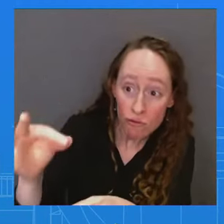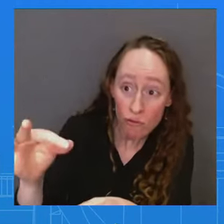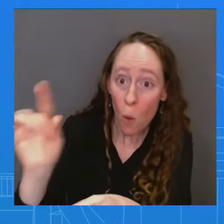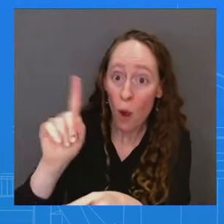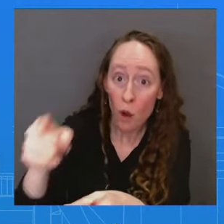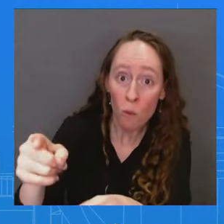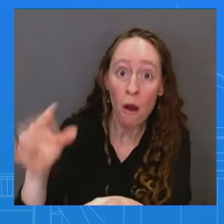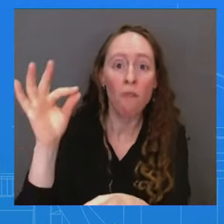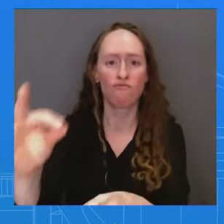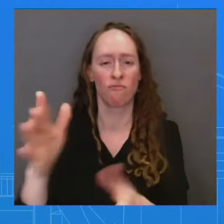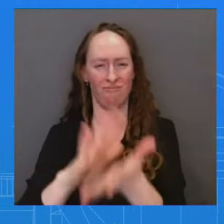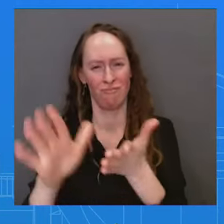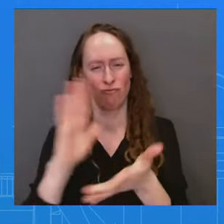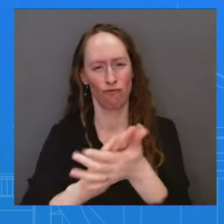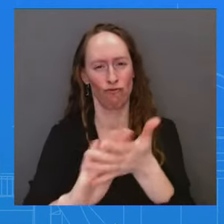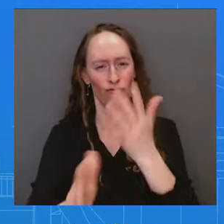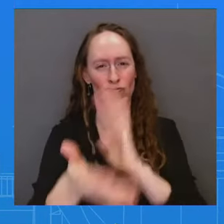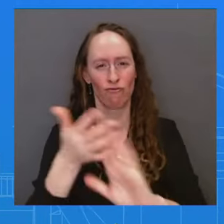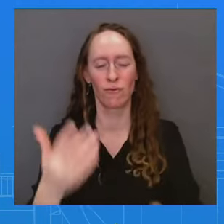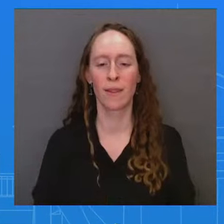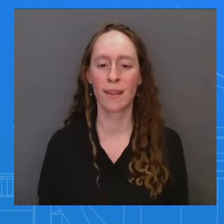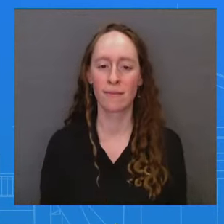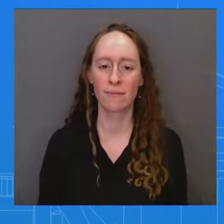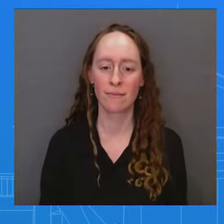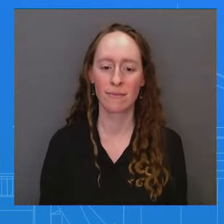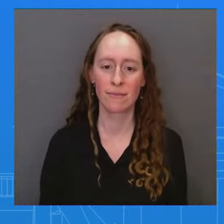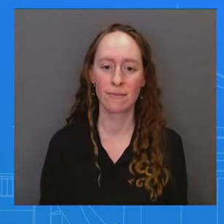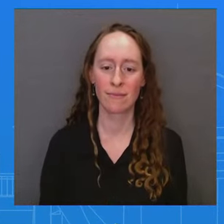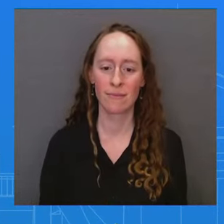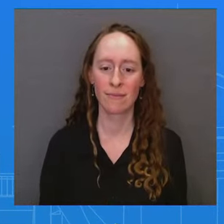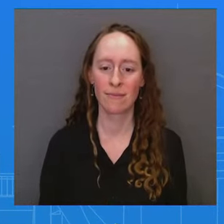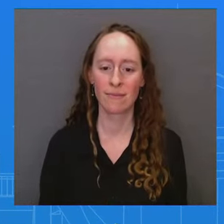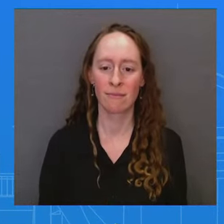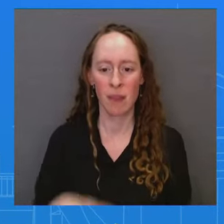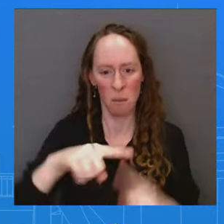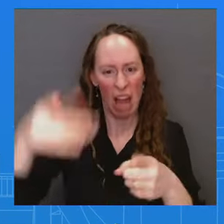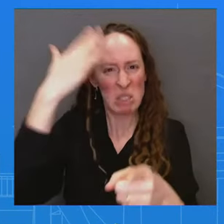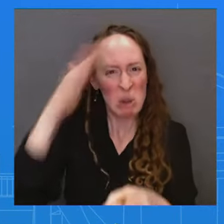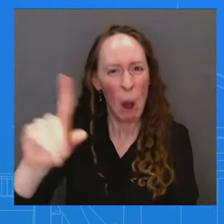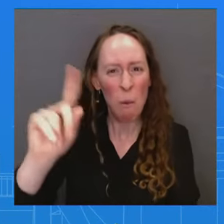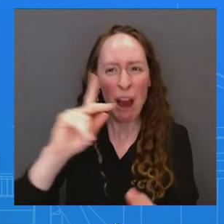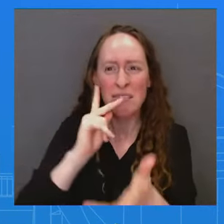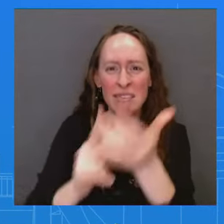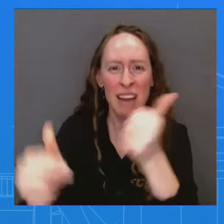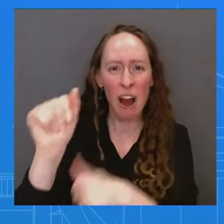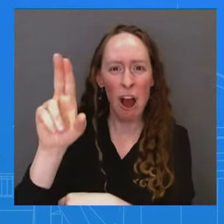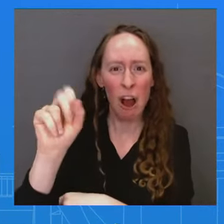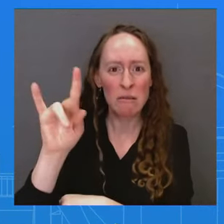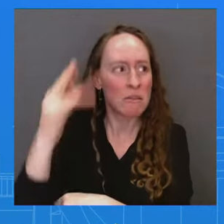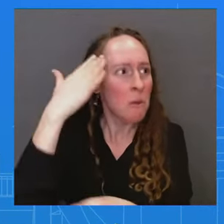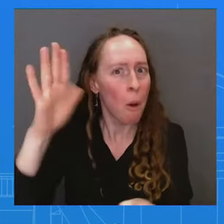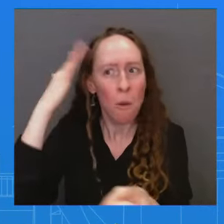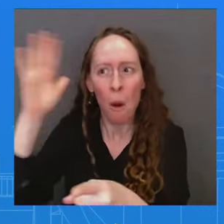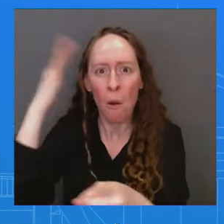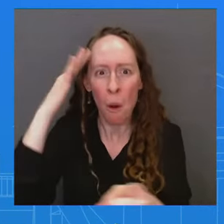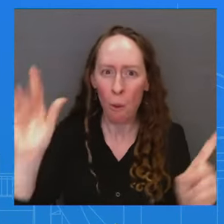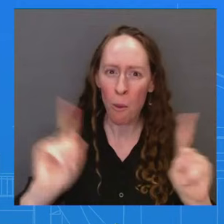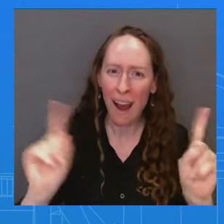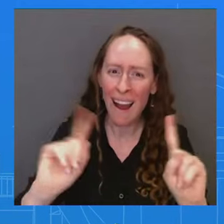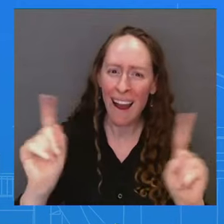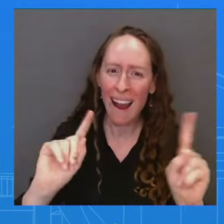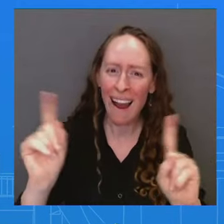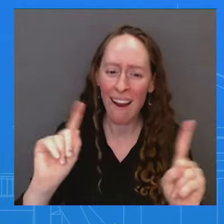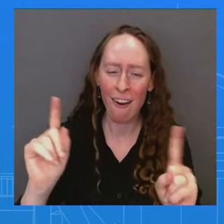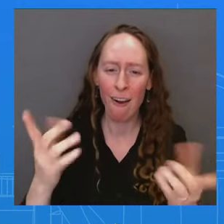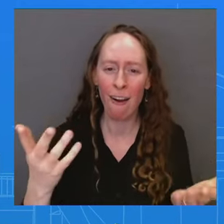know where he was. You didn't know where he was for days. And you're telling me that these daily check-ins are are the best